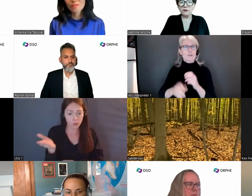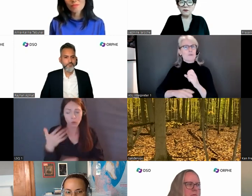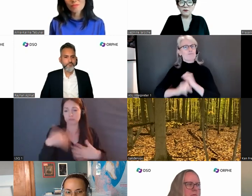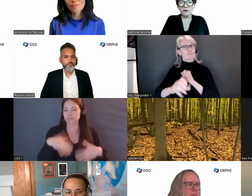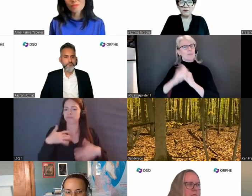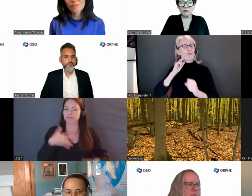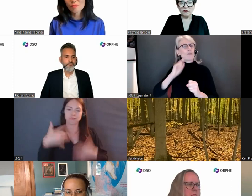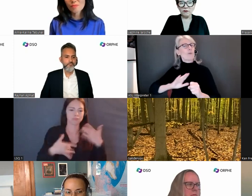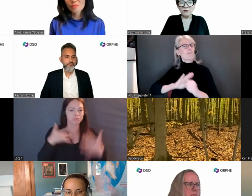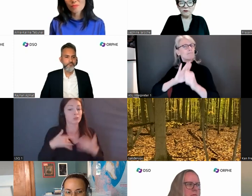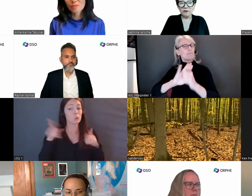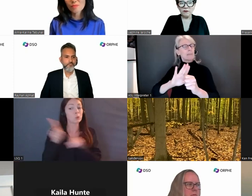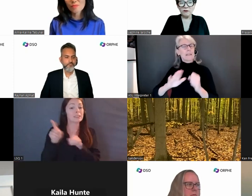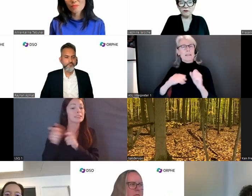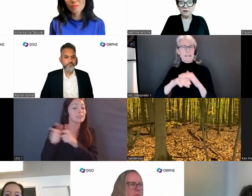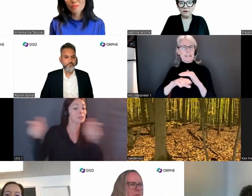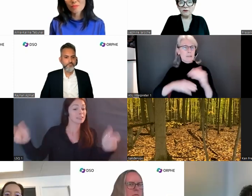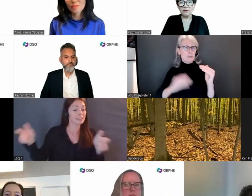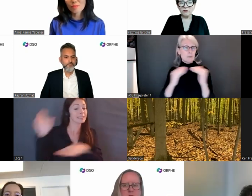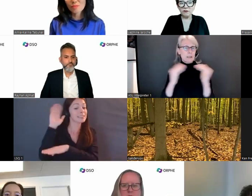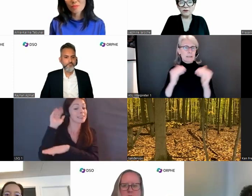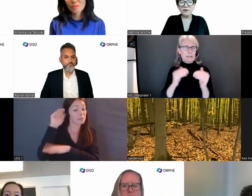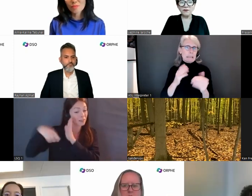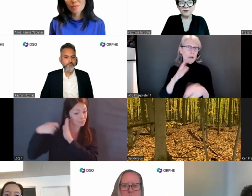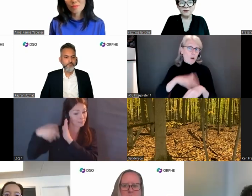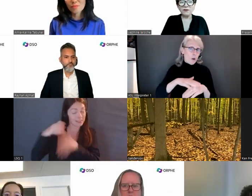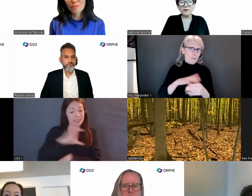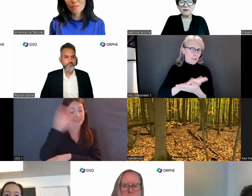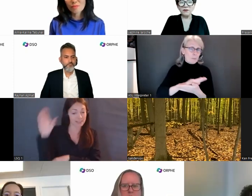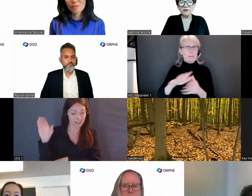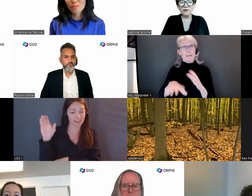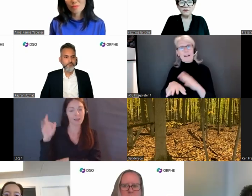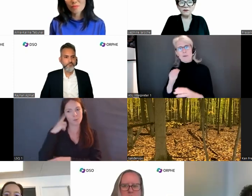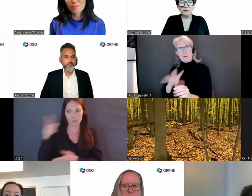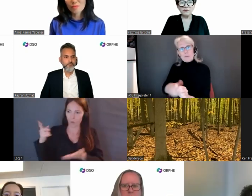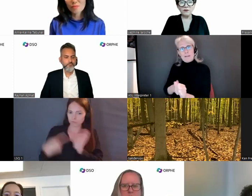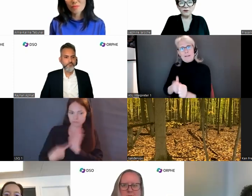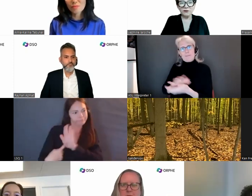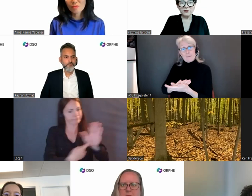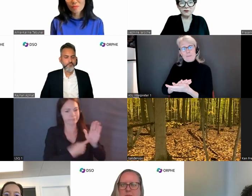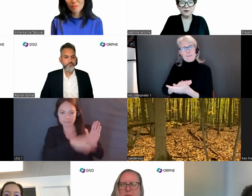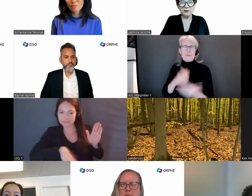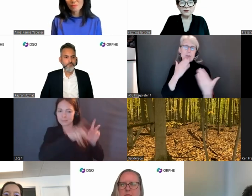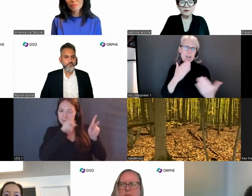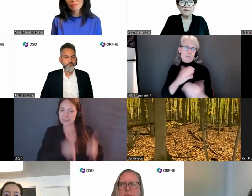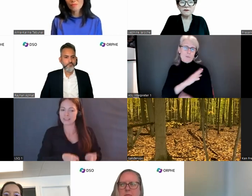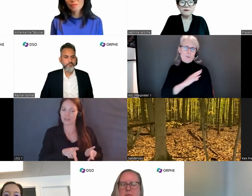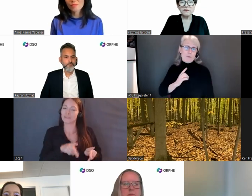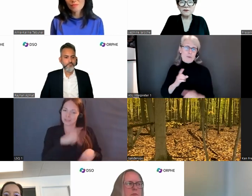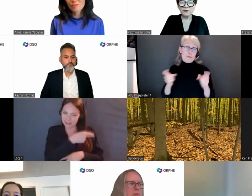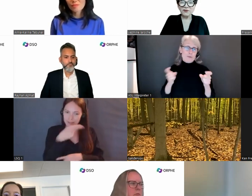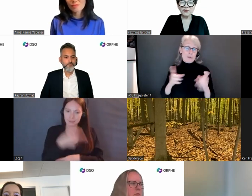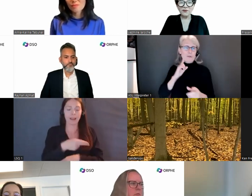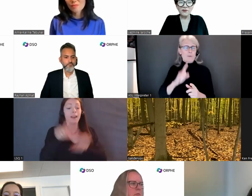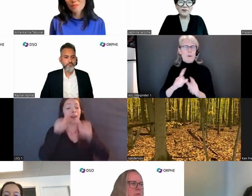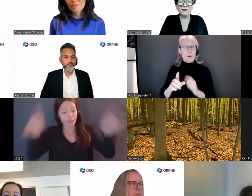rights and disability representation on and off the screen. Thank you to the board of directors who appointed me and